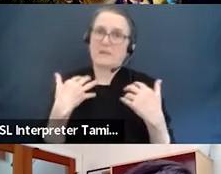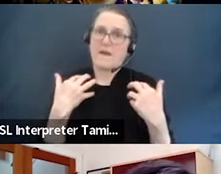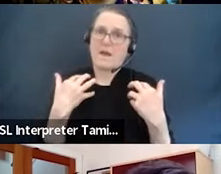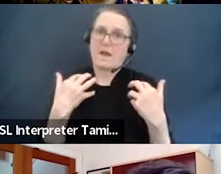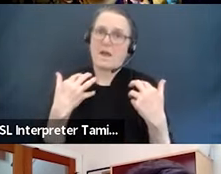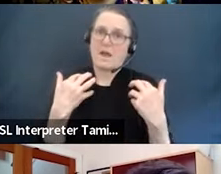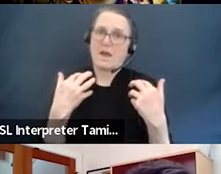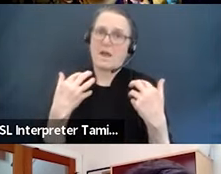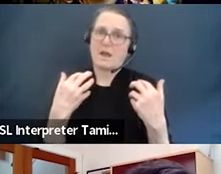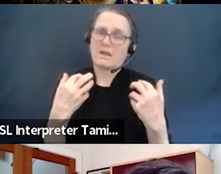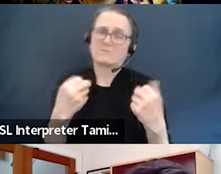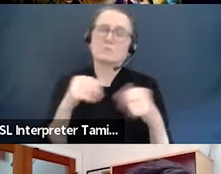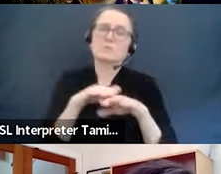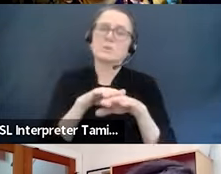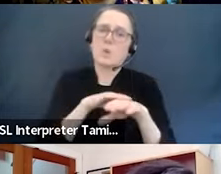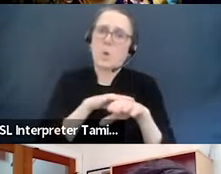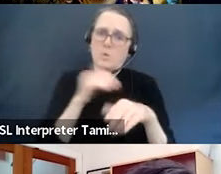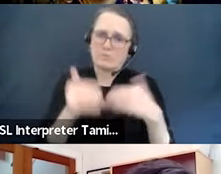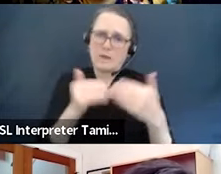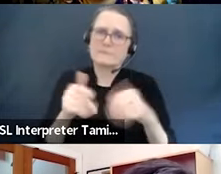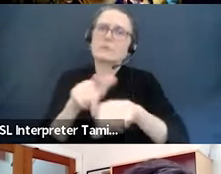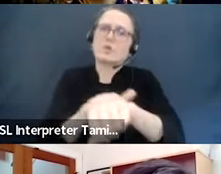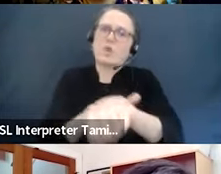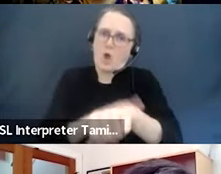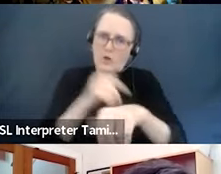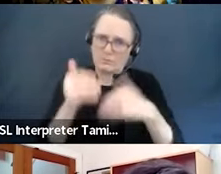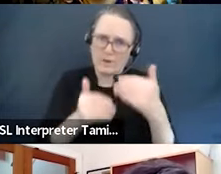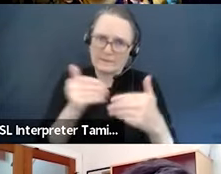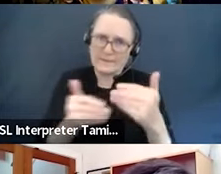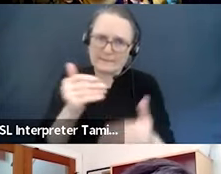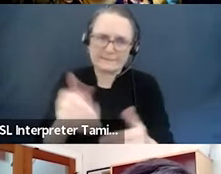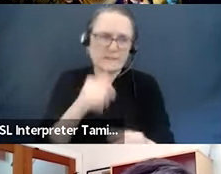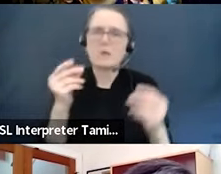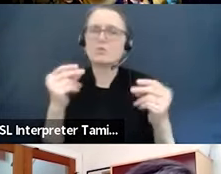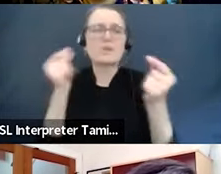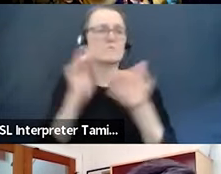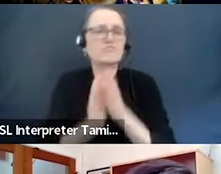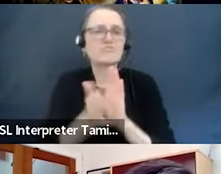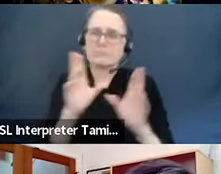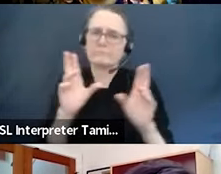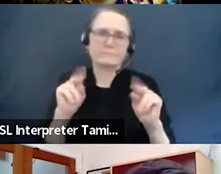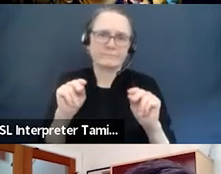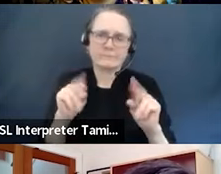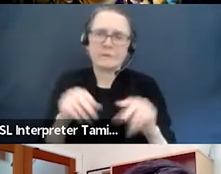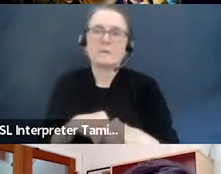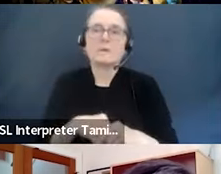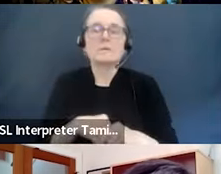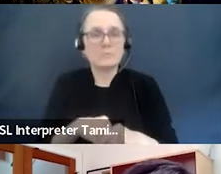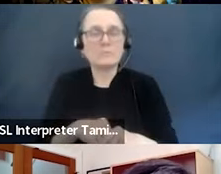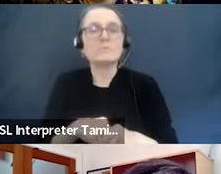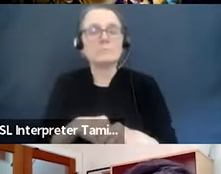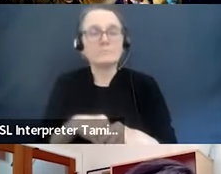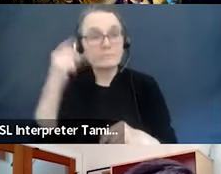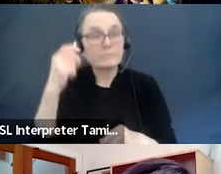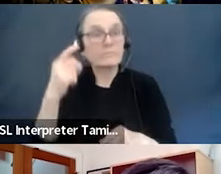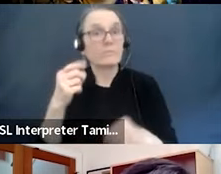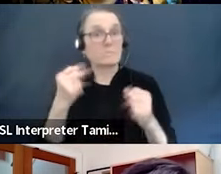to spend half as much as they did prior to the pandemic. That's pretty scary for those of us who rely on earned income and who are